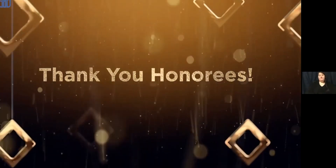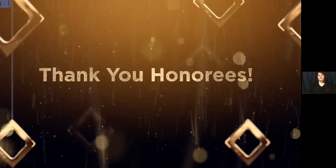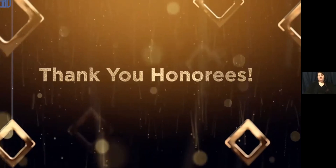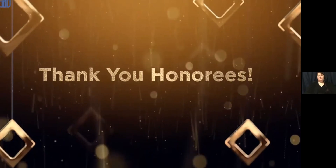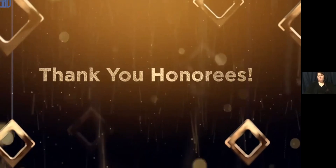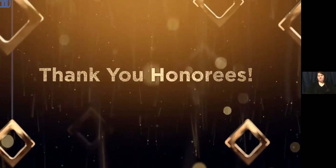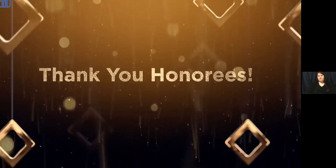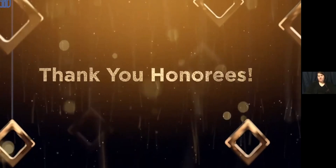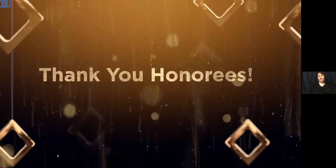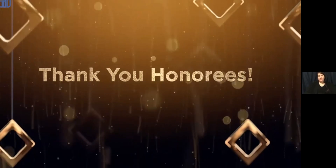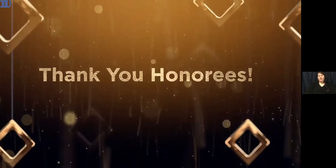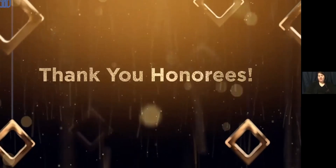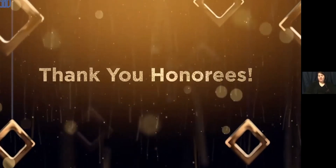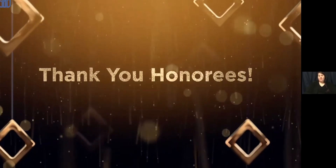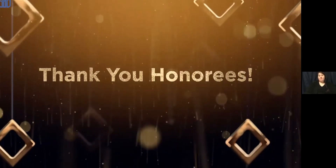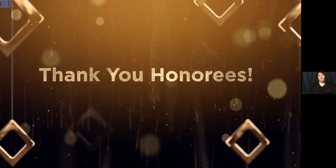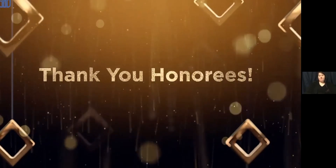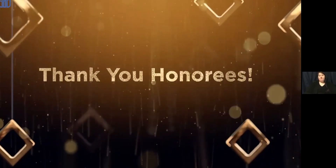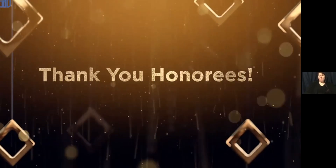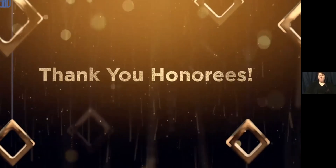Thank you